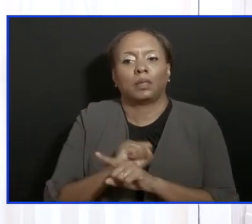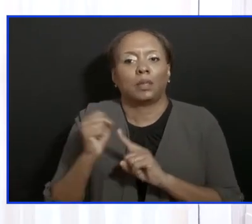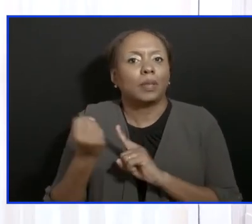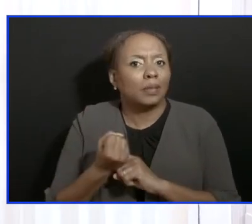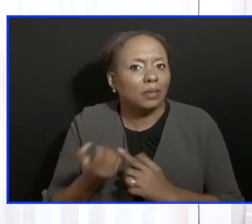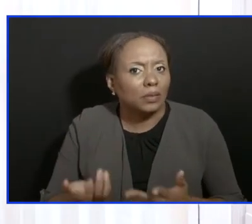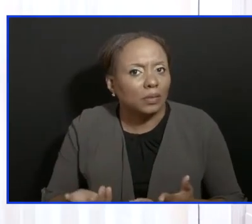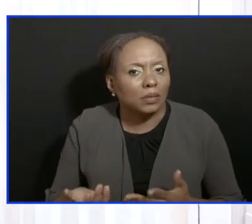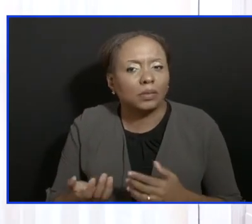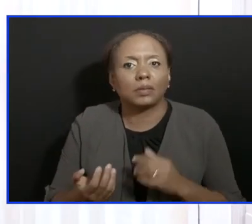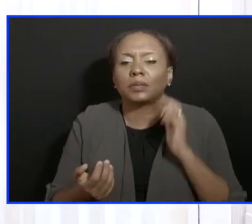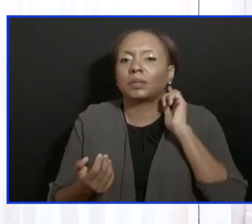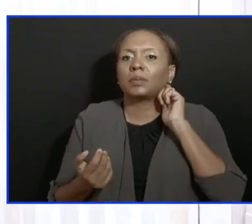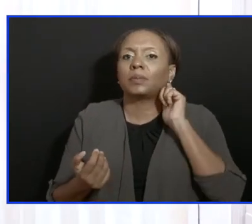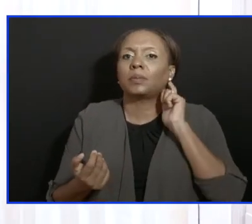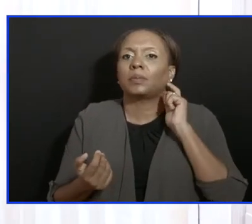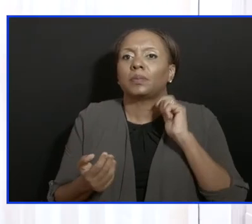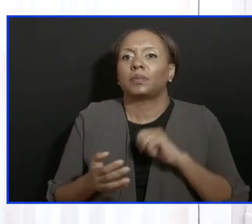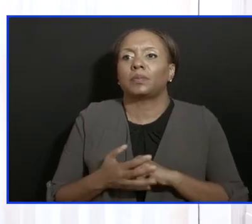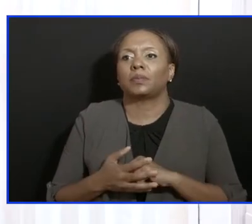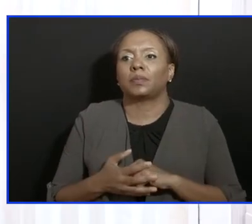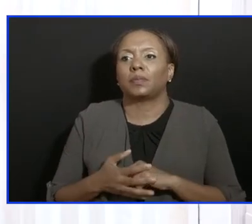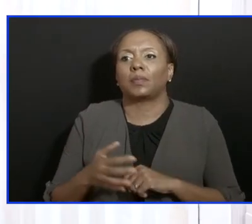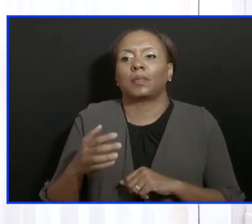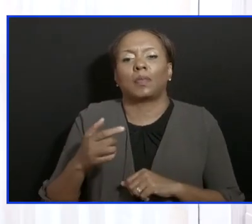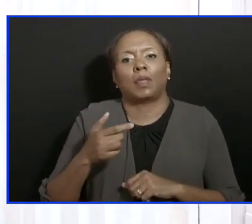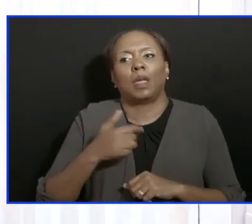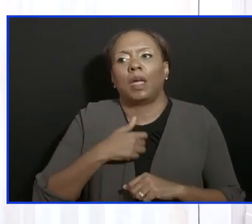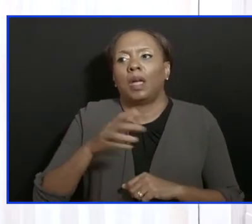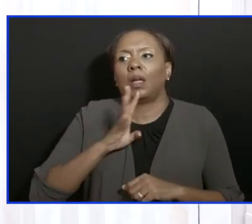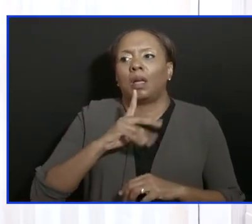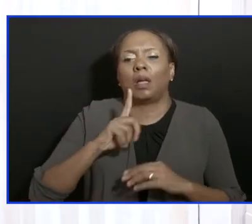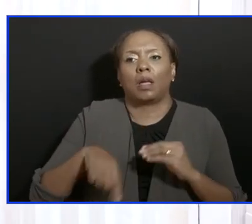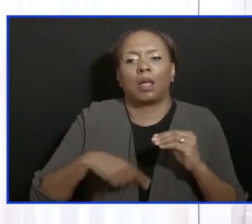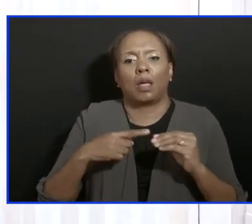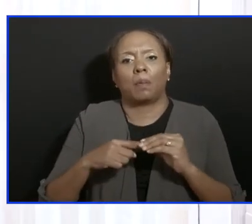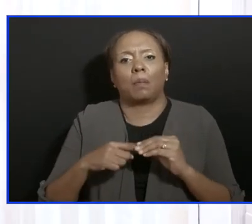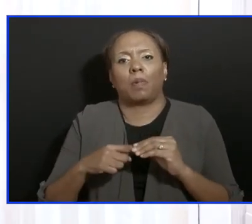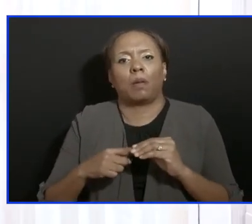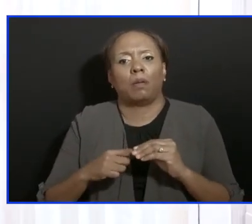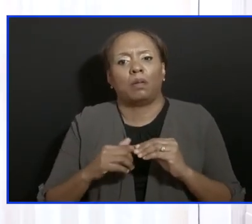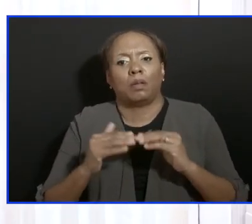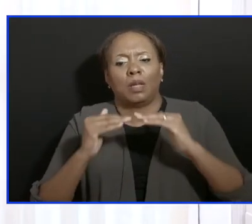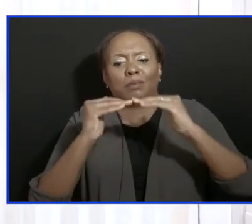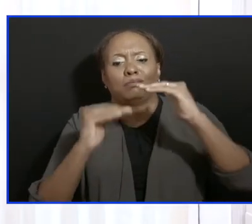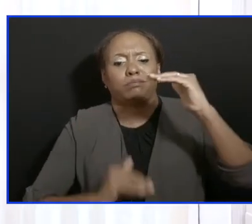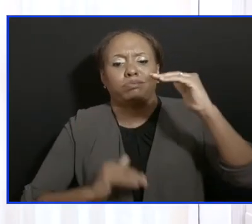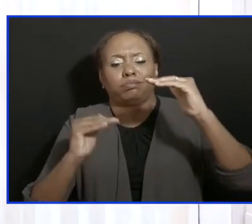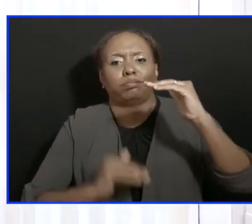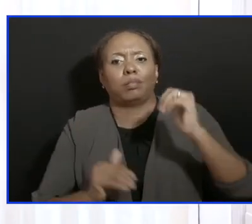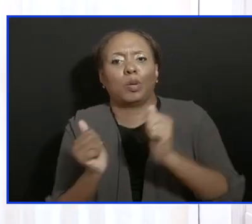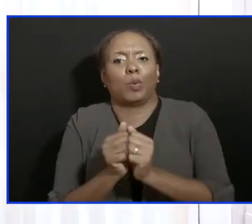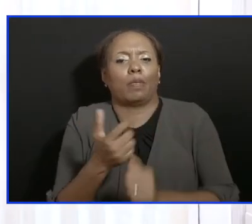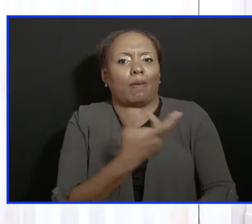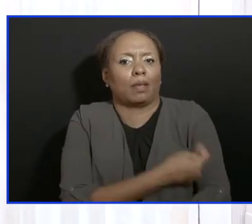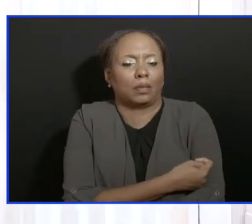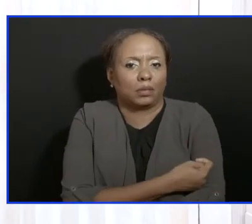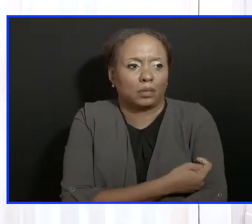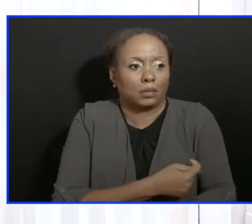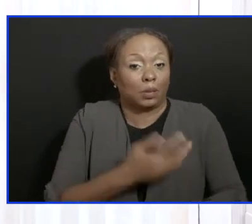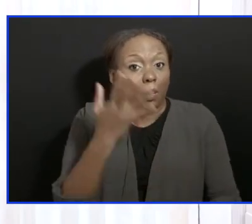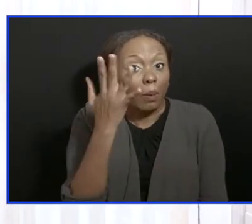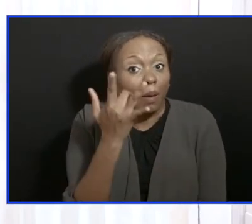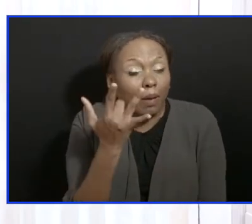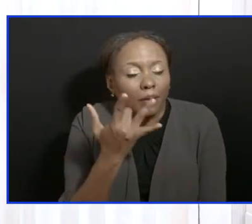we can. When you hear me talk about vaccine inequity across the world, it is largely because of the recognition that